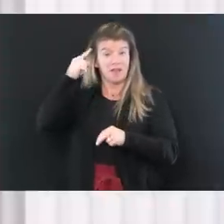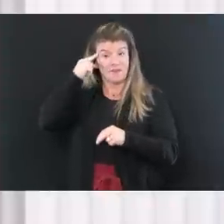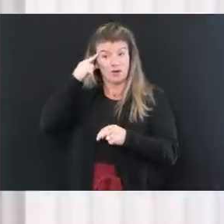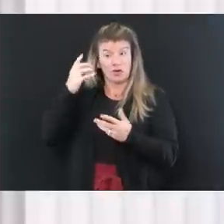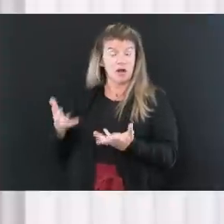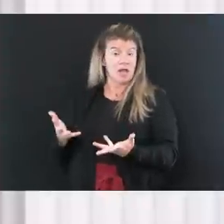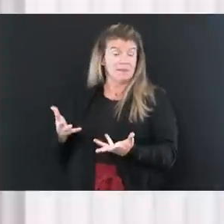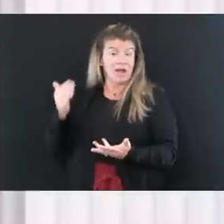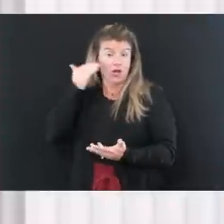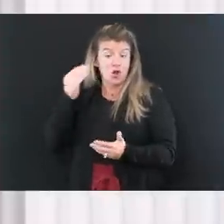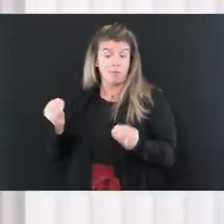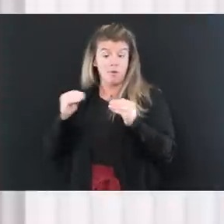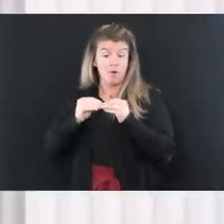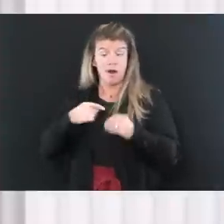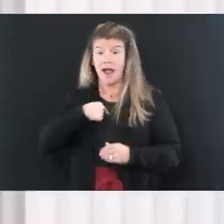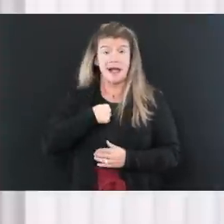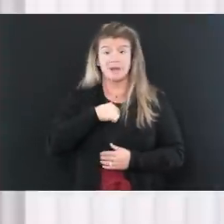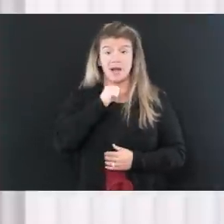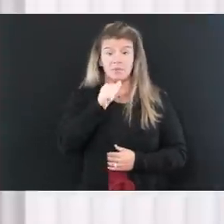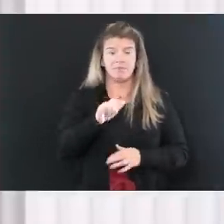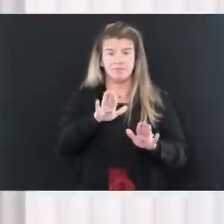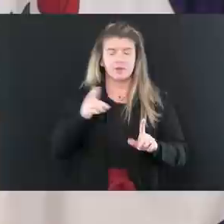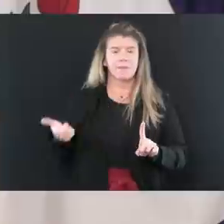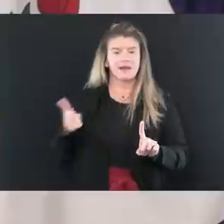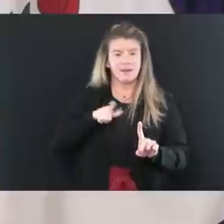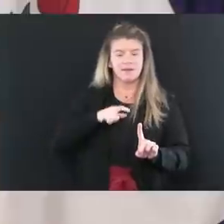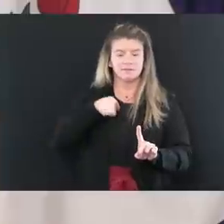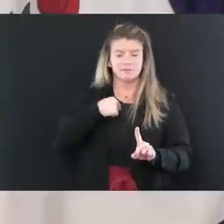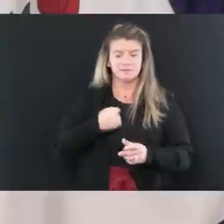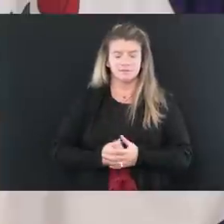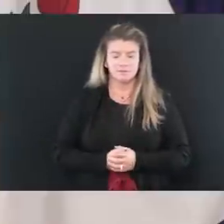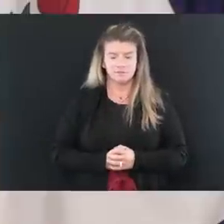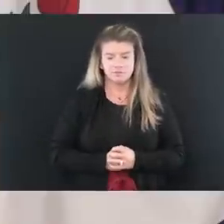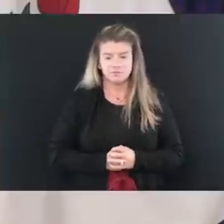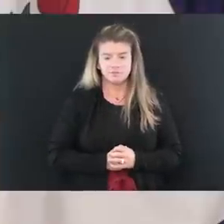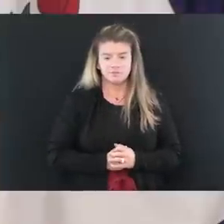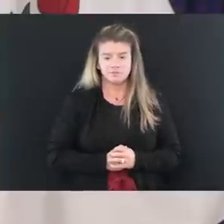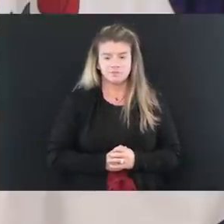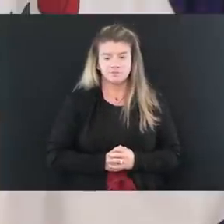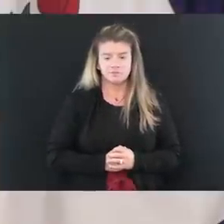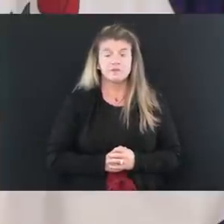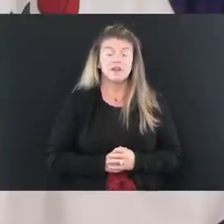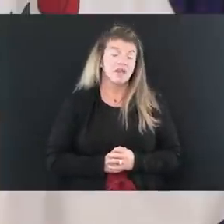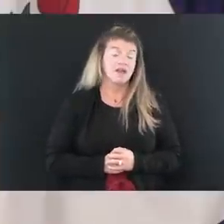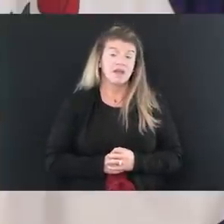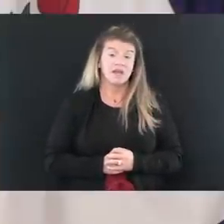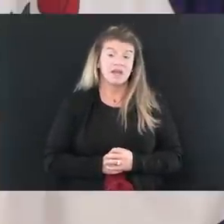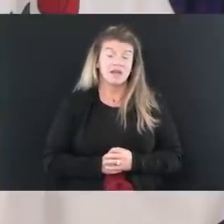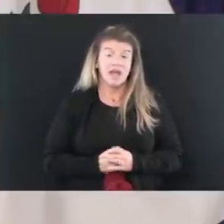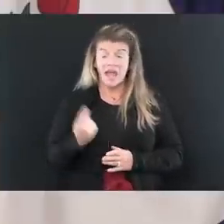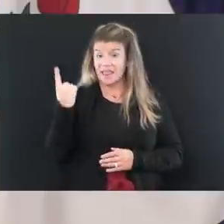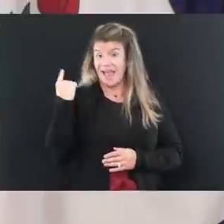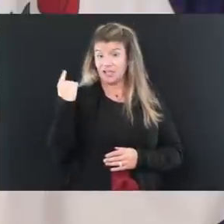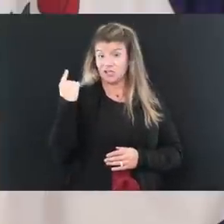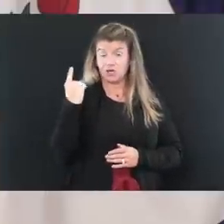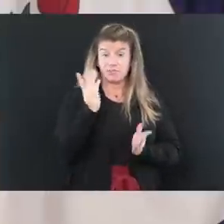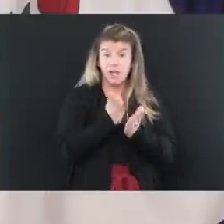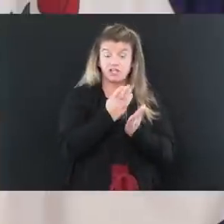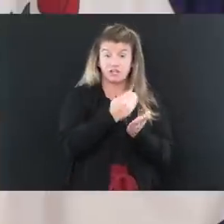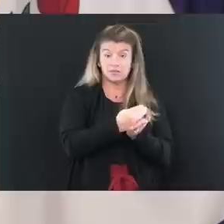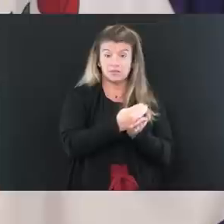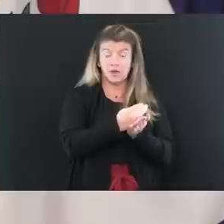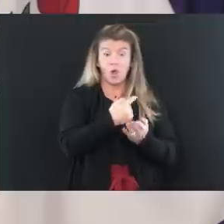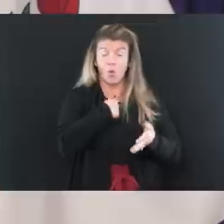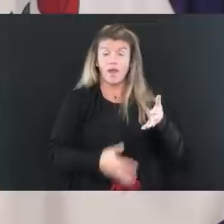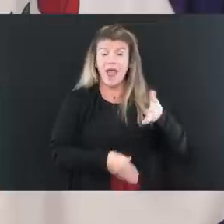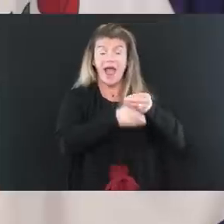I really don't. Come back to me. Come back to me. You know, from the standpoint last year in the budget, we put